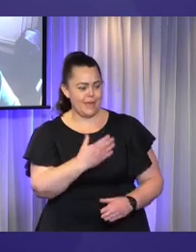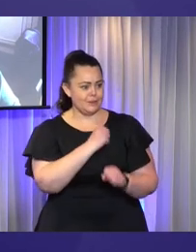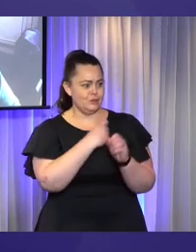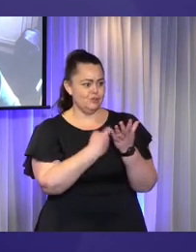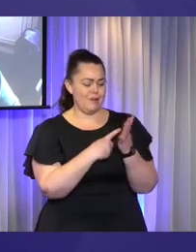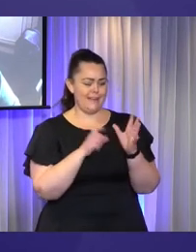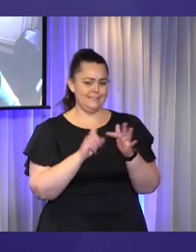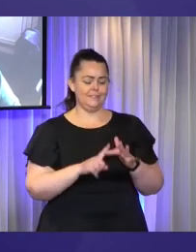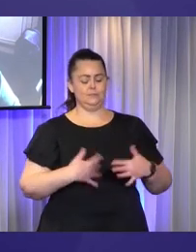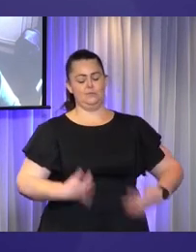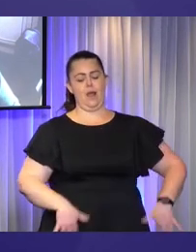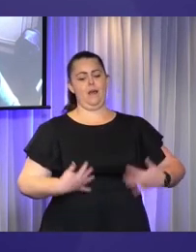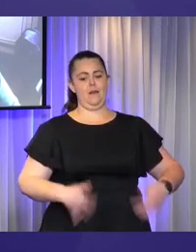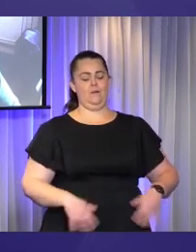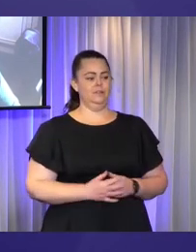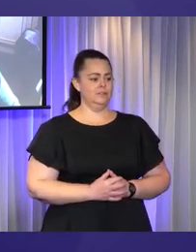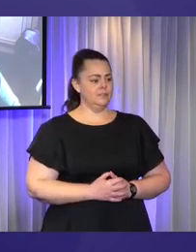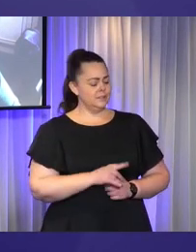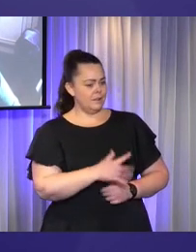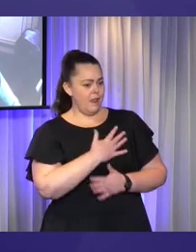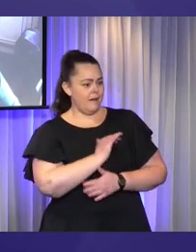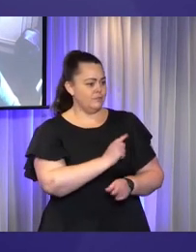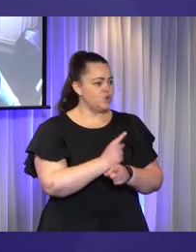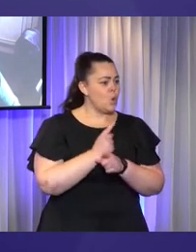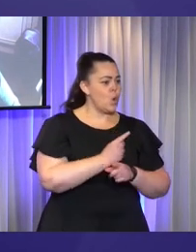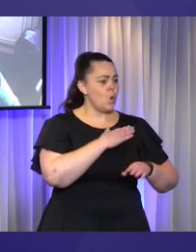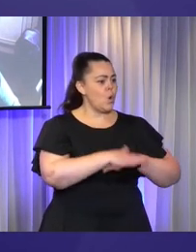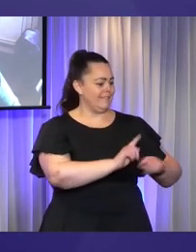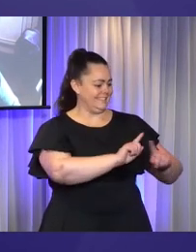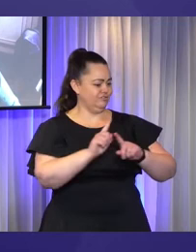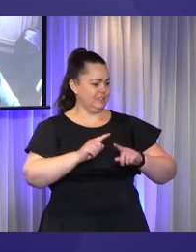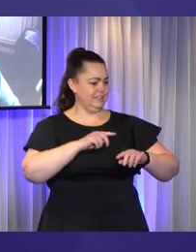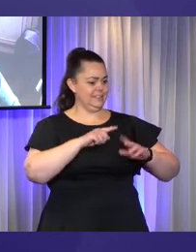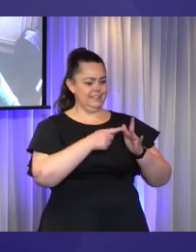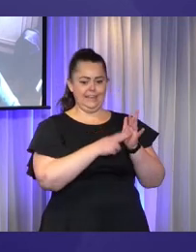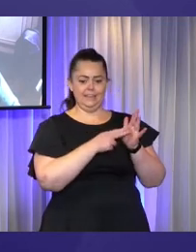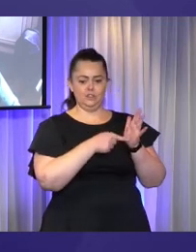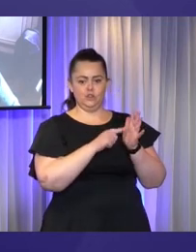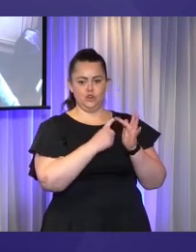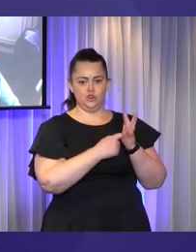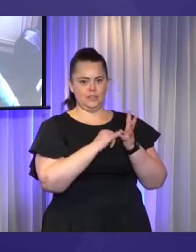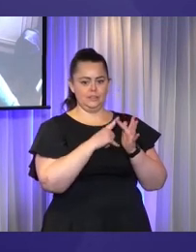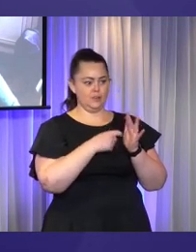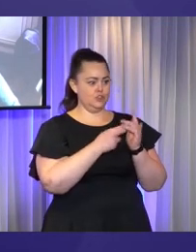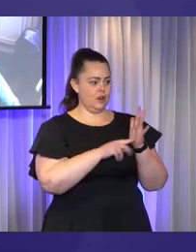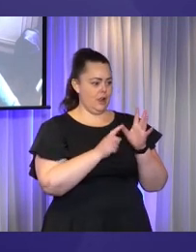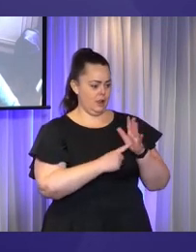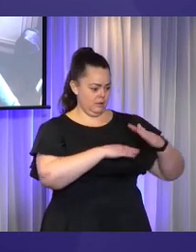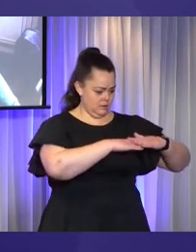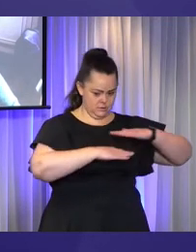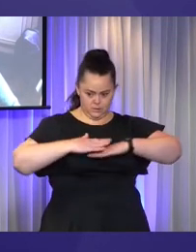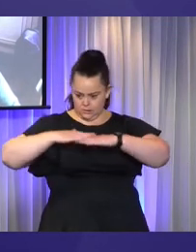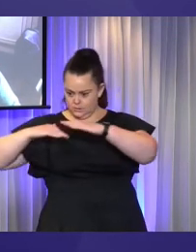That was fantastic. And I particularly liked your reference to intersectional issues, which I think is something that hopefully, as the Australian Disability